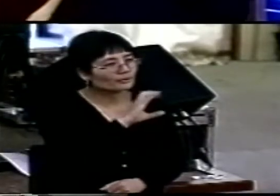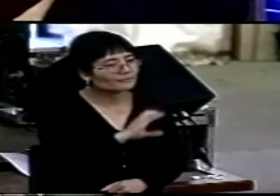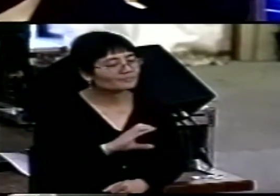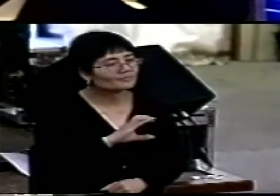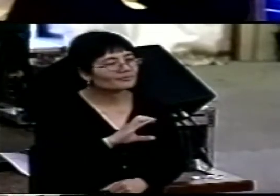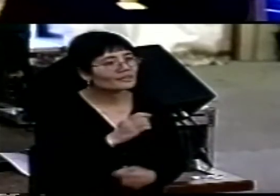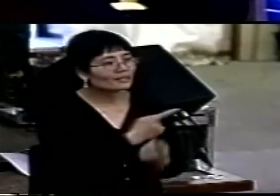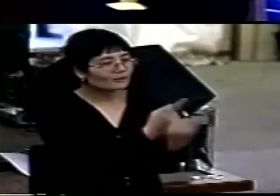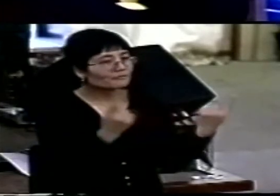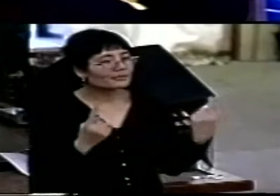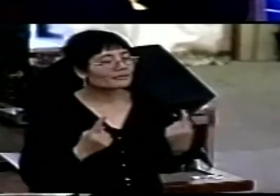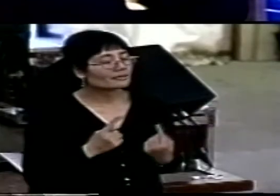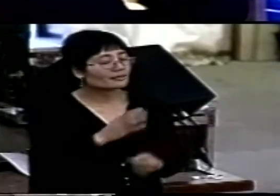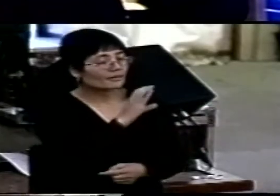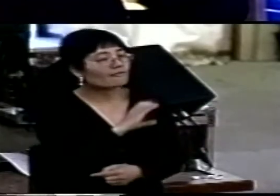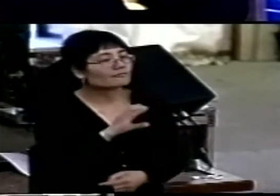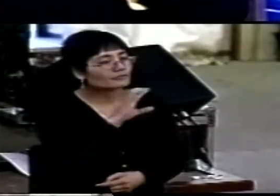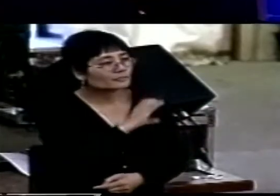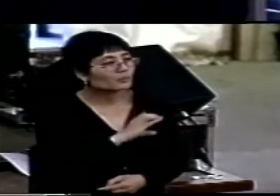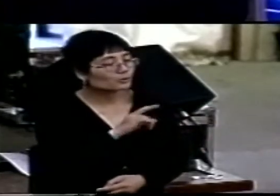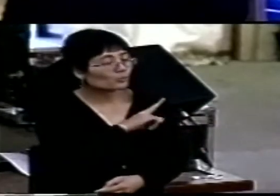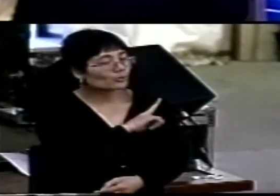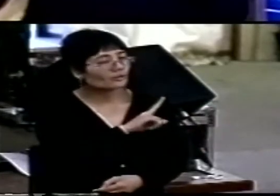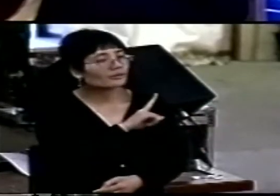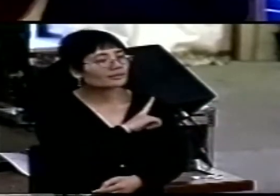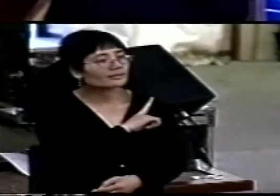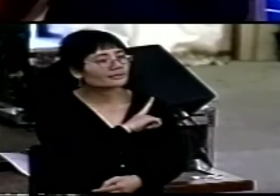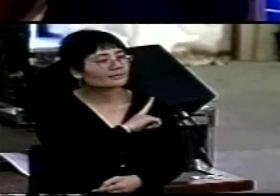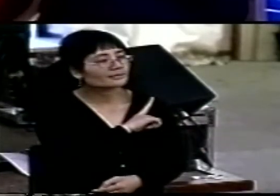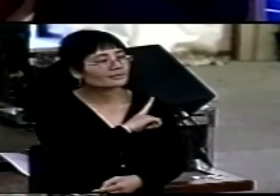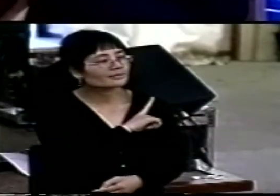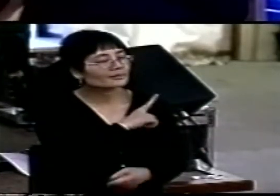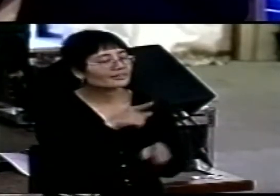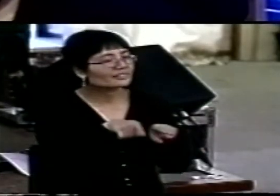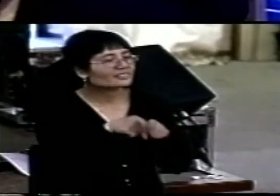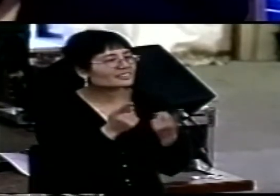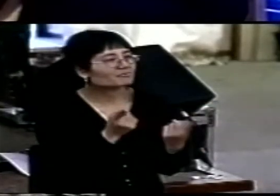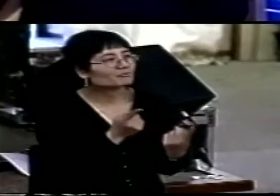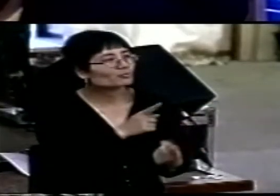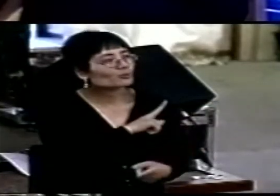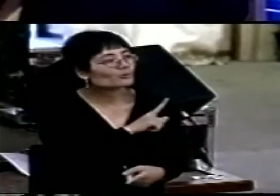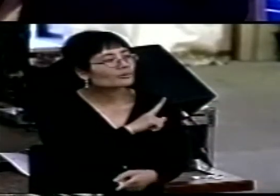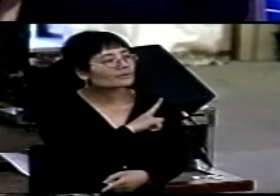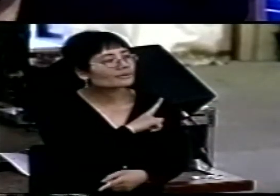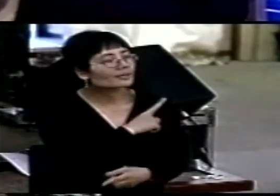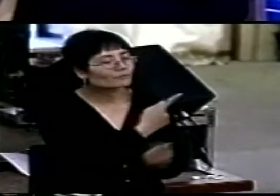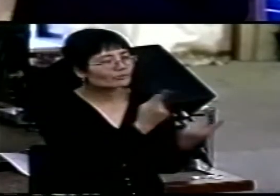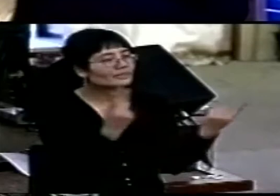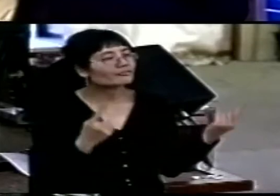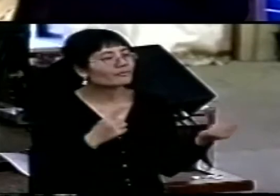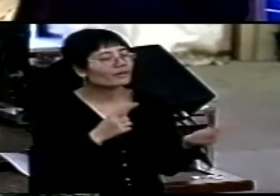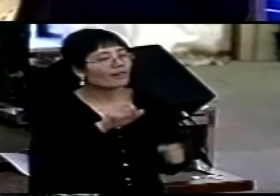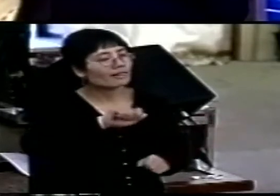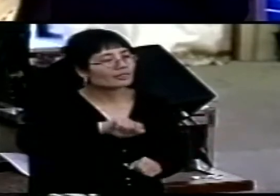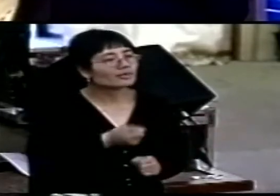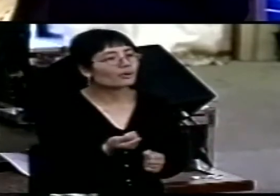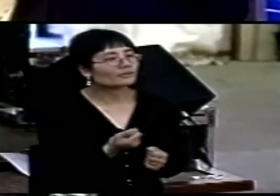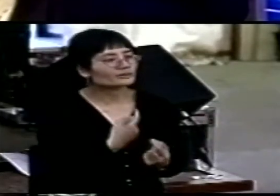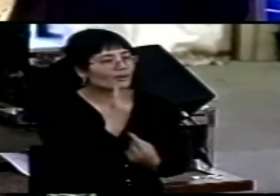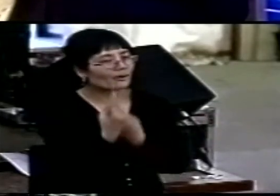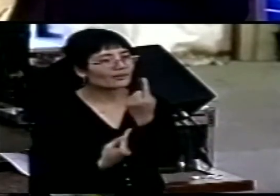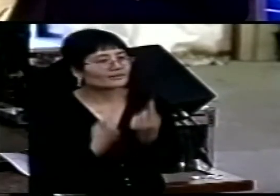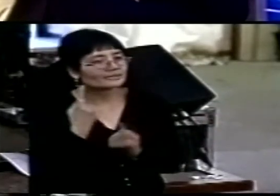we get comfortable for a whole range of reasons. One of those is that we have locked ourselves into some kind of